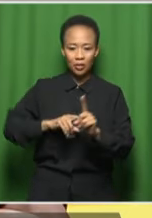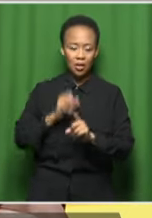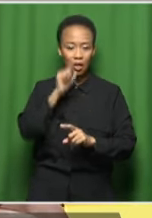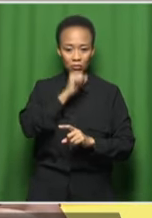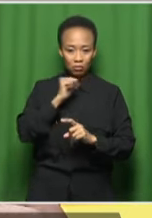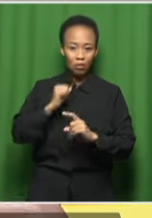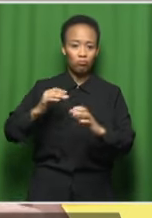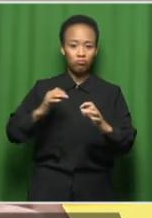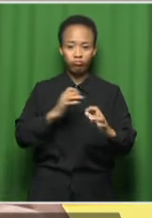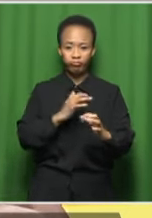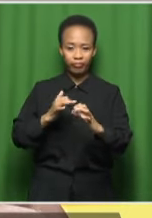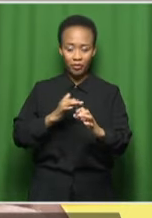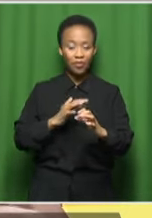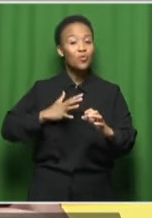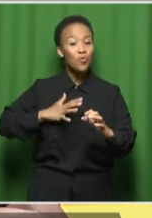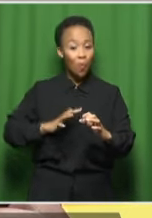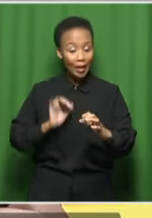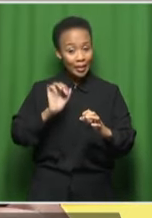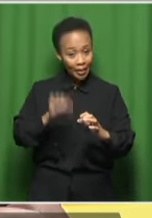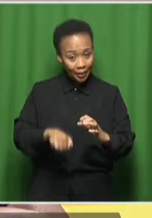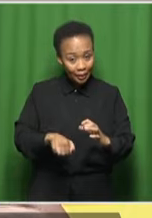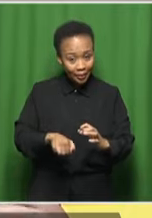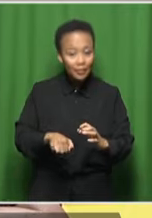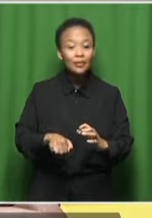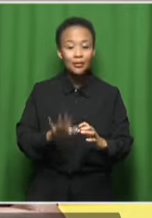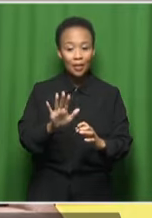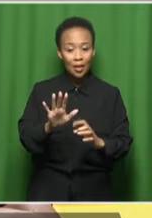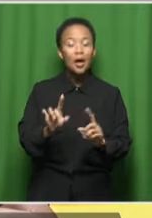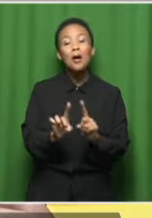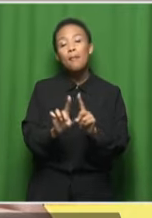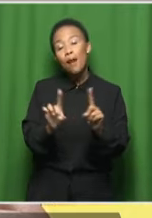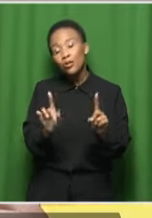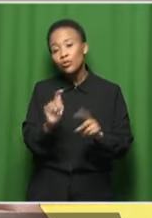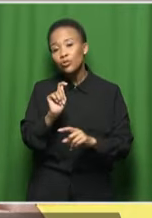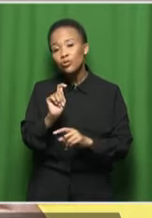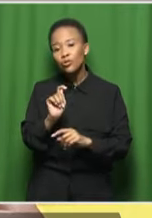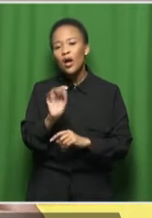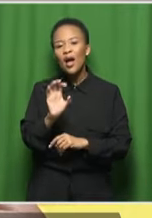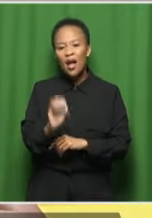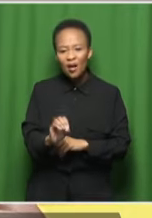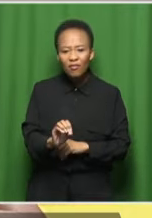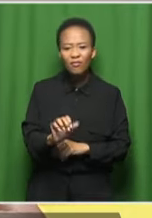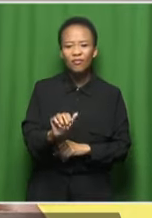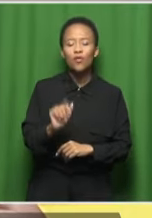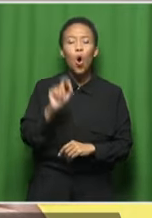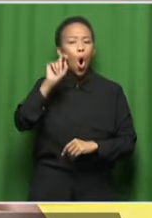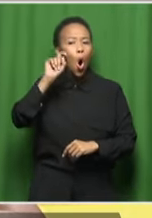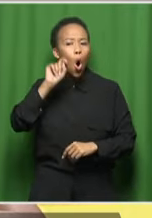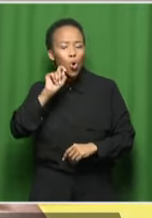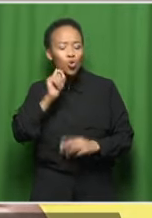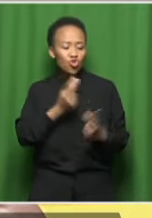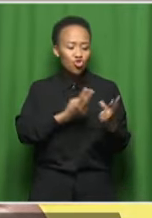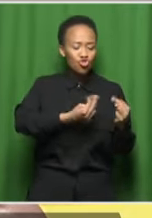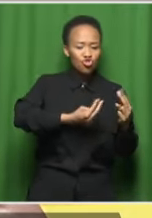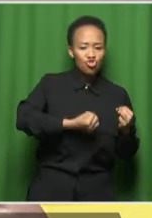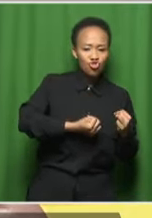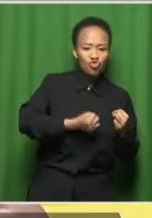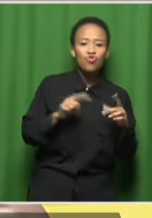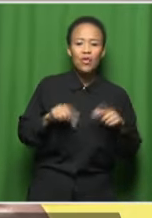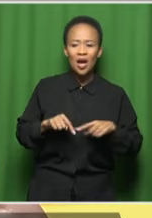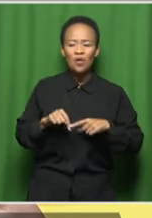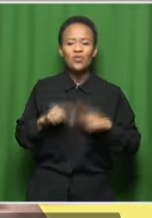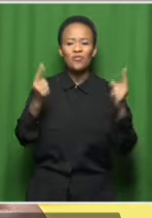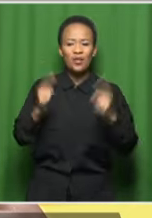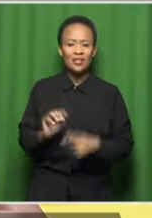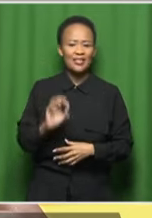moment. So I use the example of there is no such thing, for example, as old and new music. I don't see music in that linear